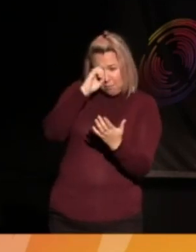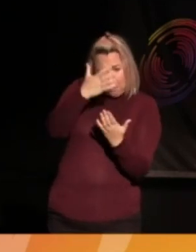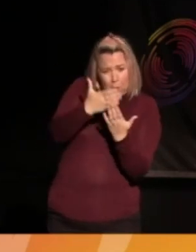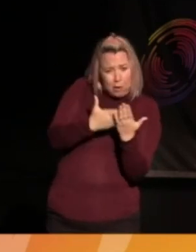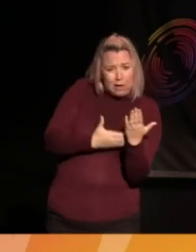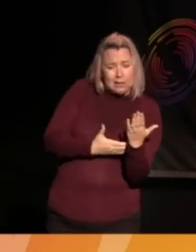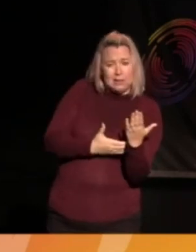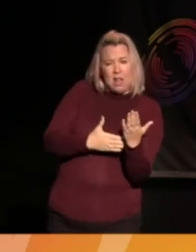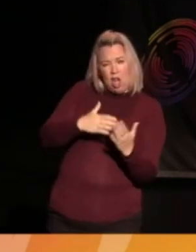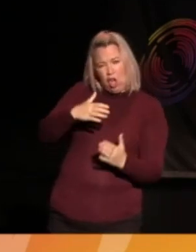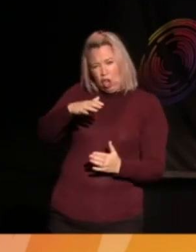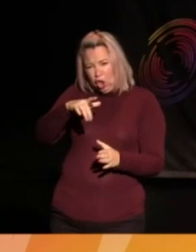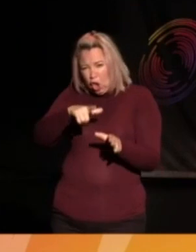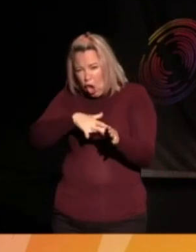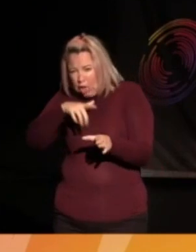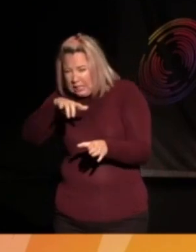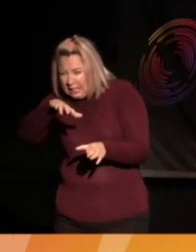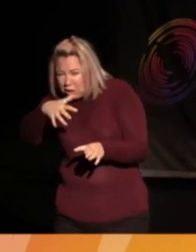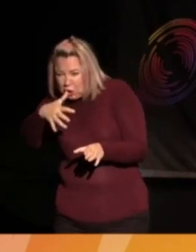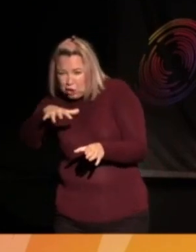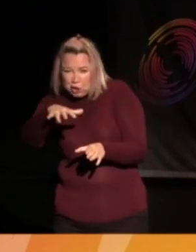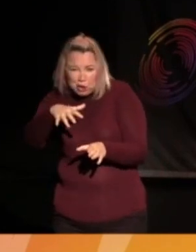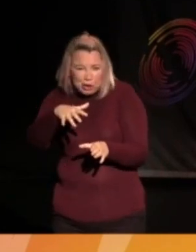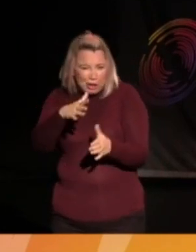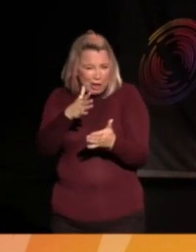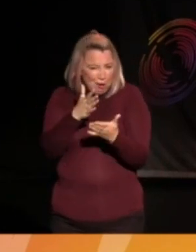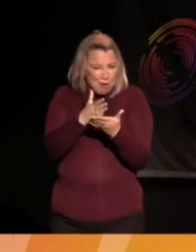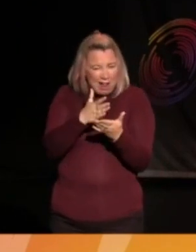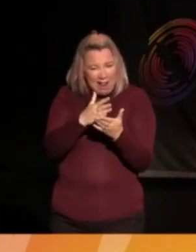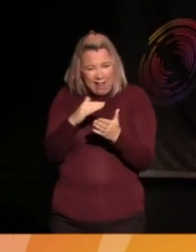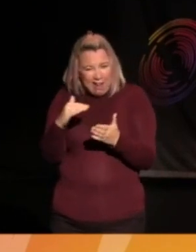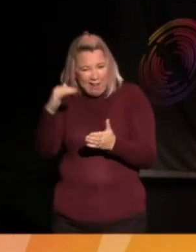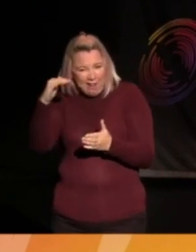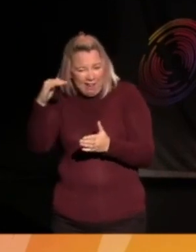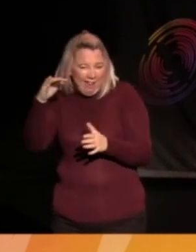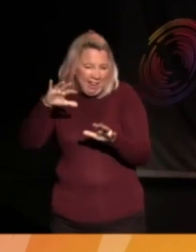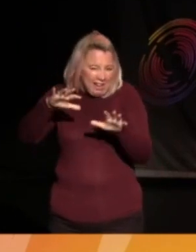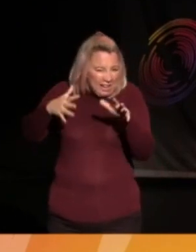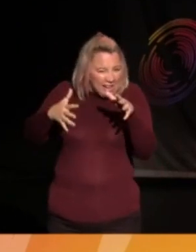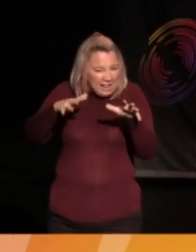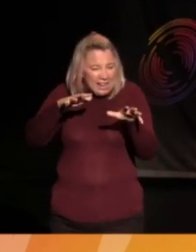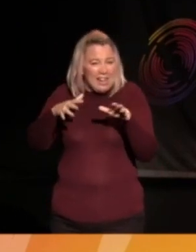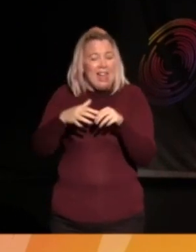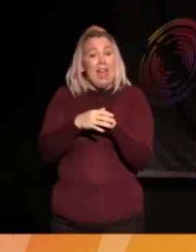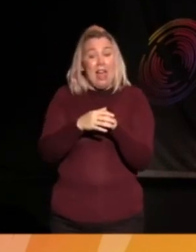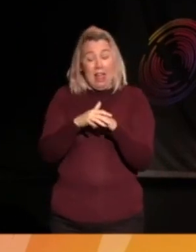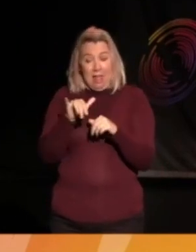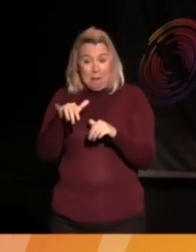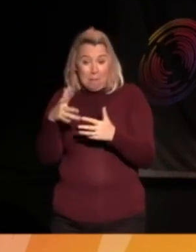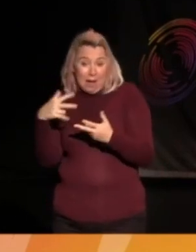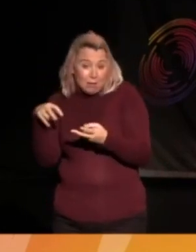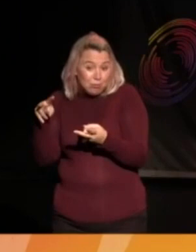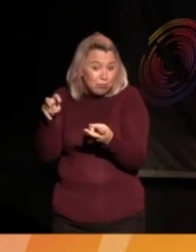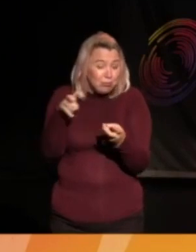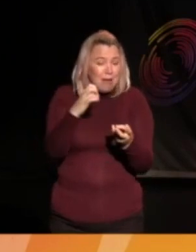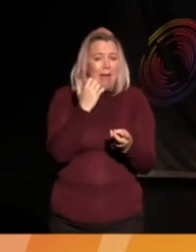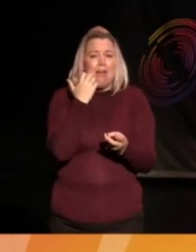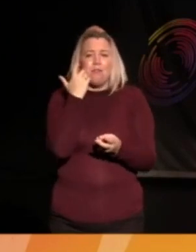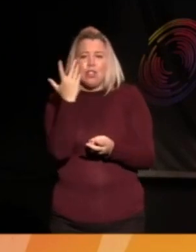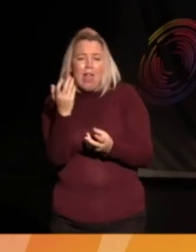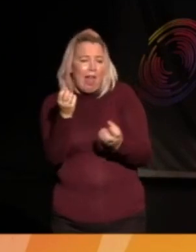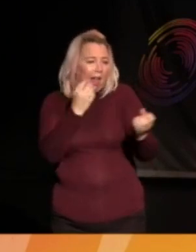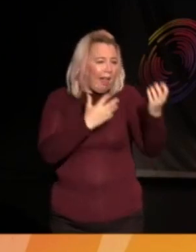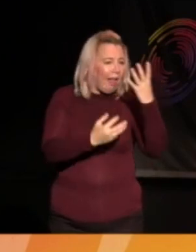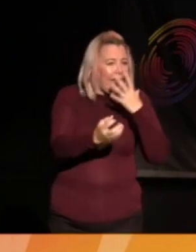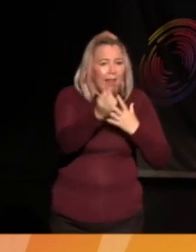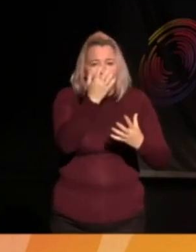youngish, I mean, not that young, but youngish poets, who have been collecting up every day all the kind of